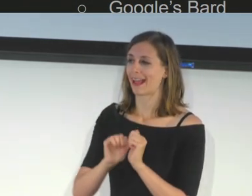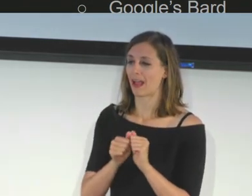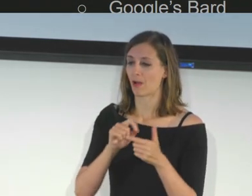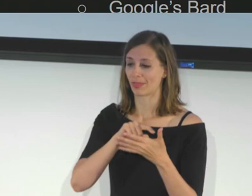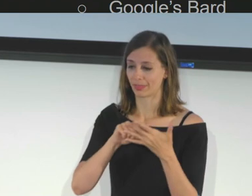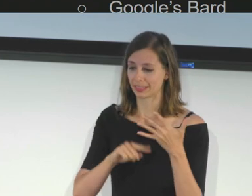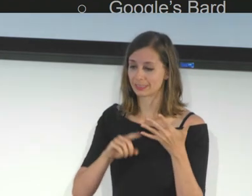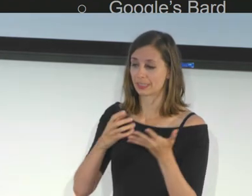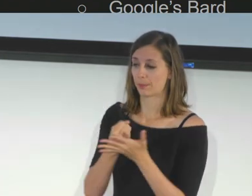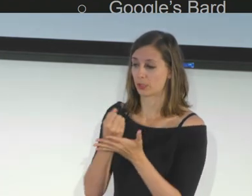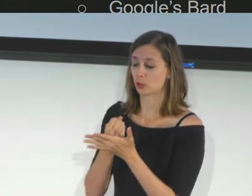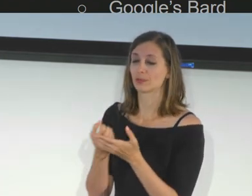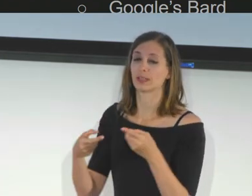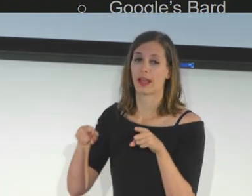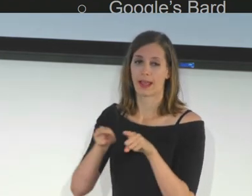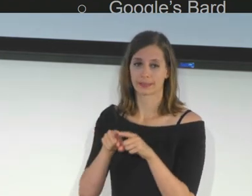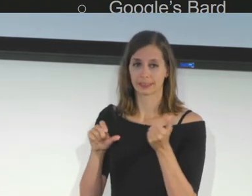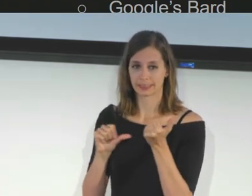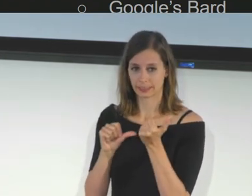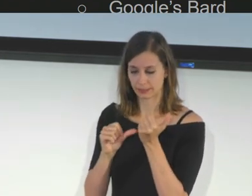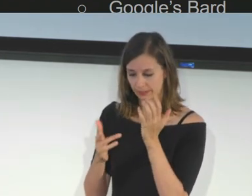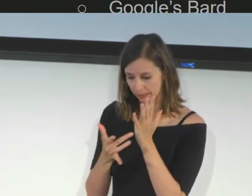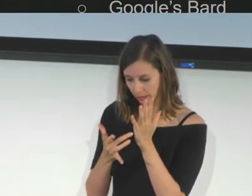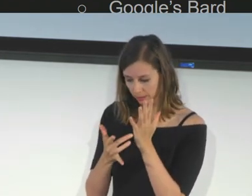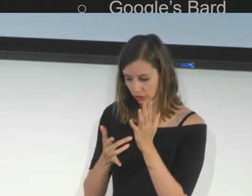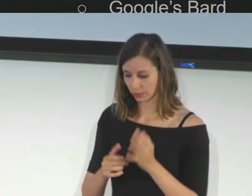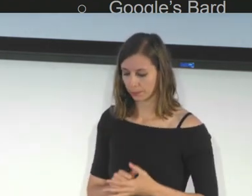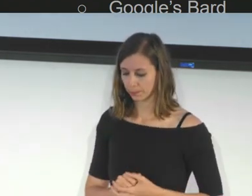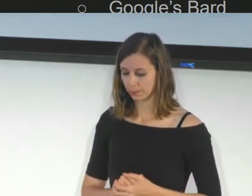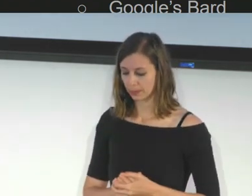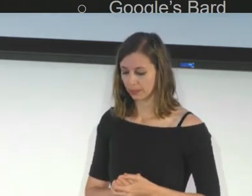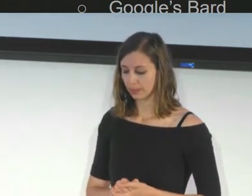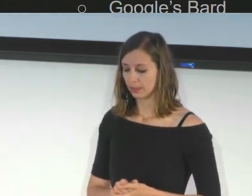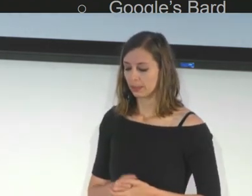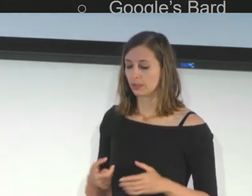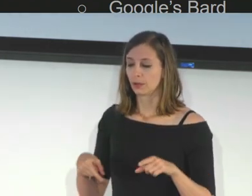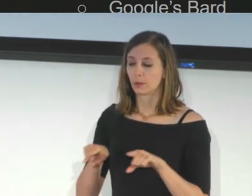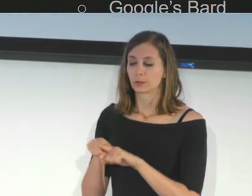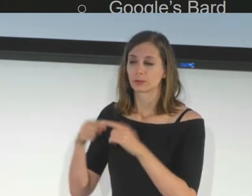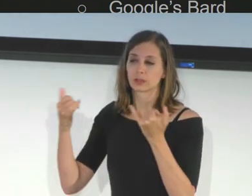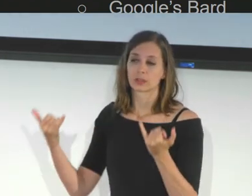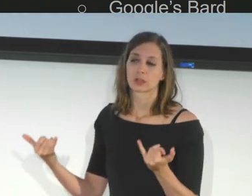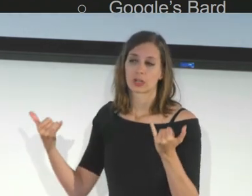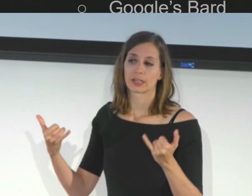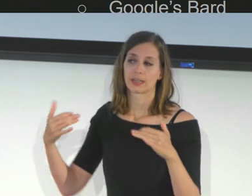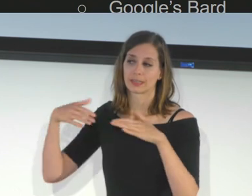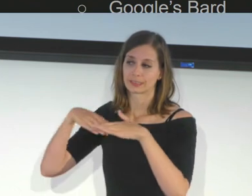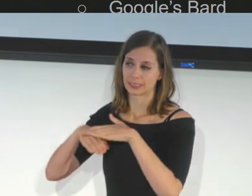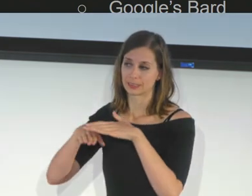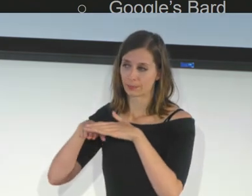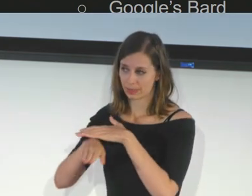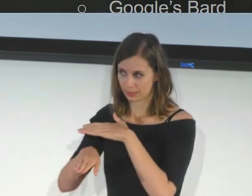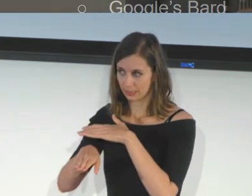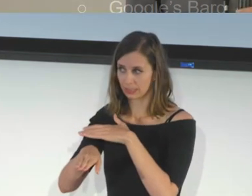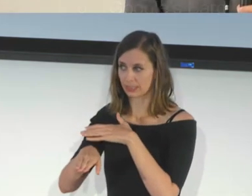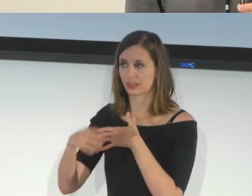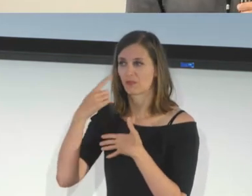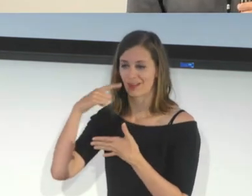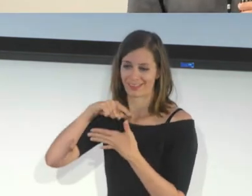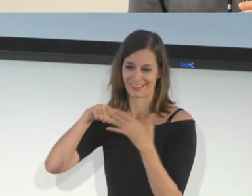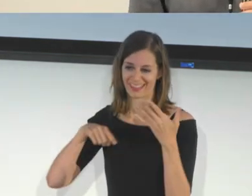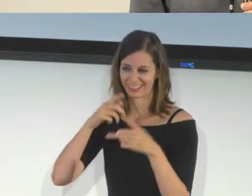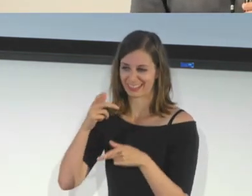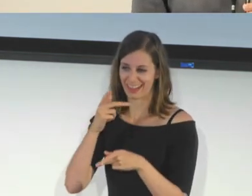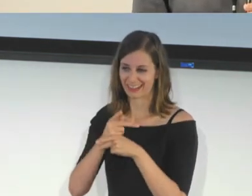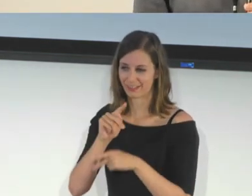as an assistive technology and also the current accessibility of these types of tools.